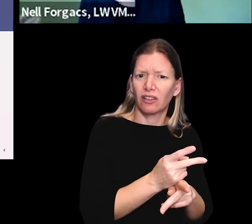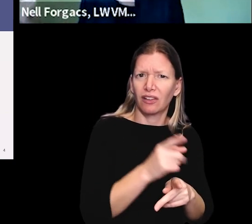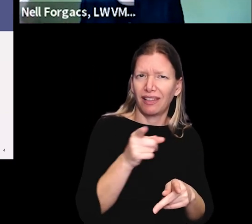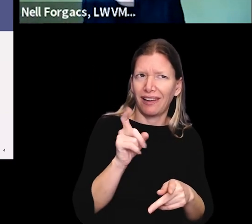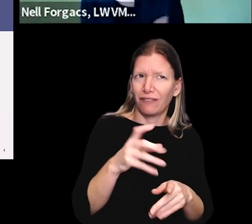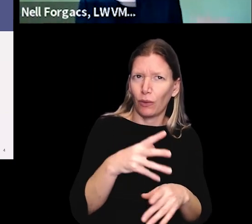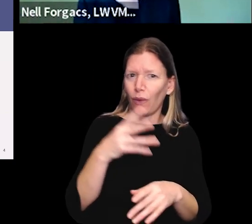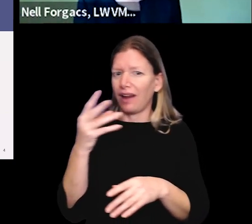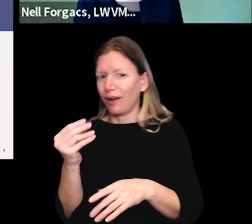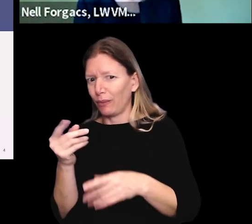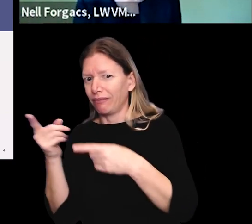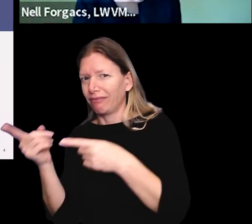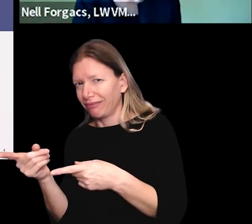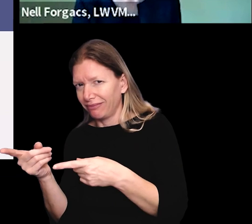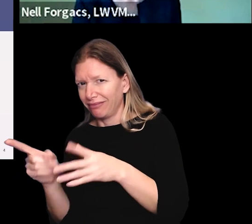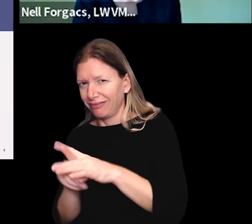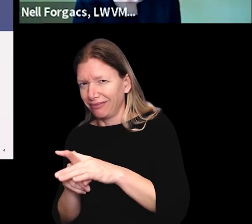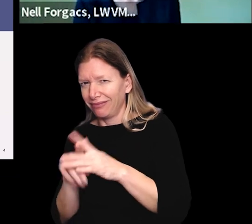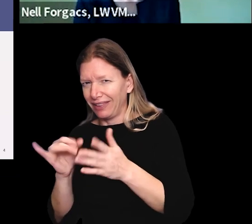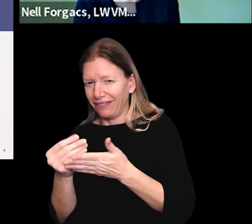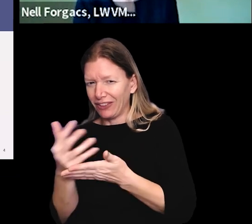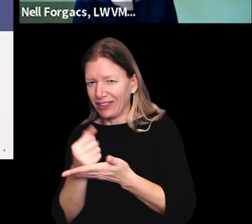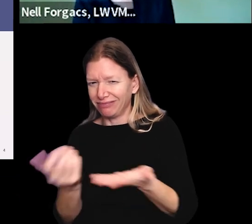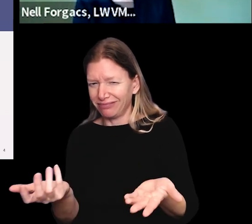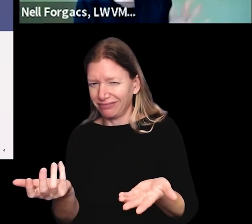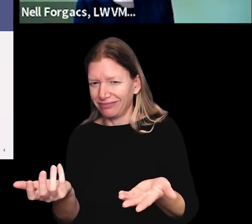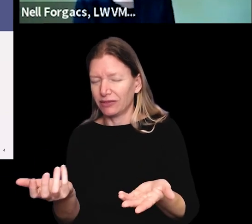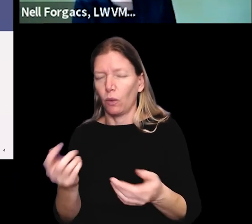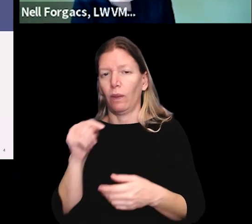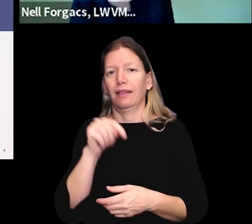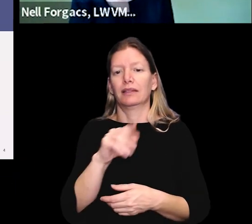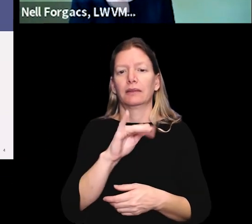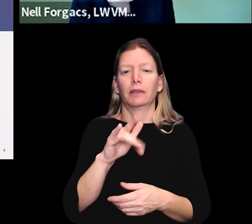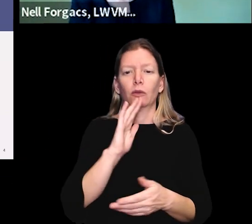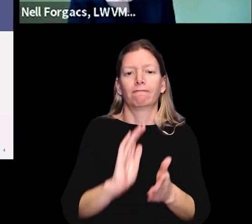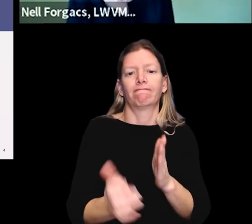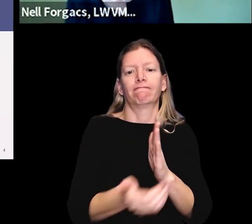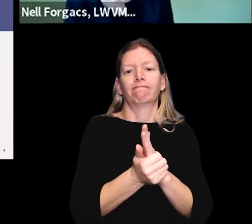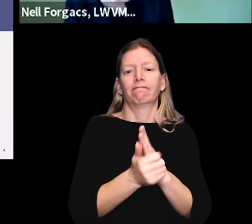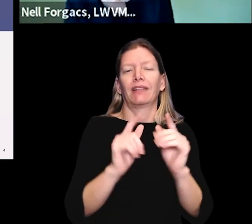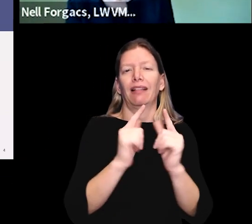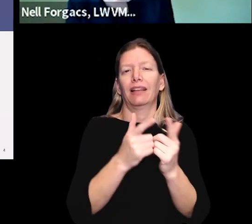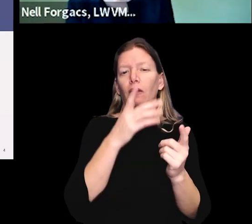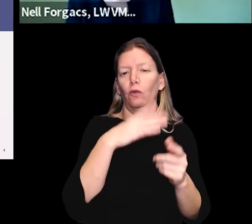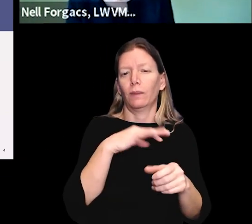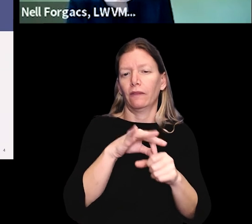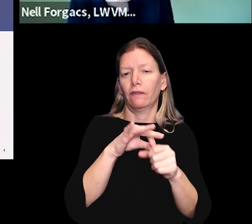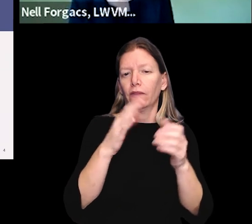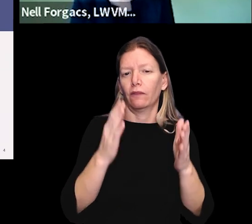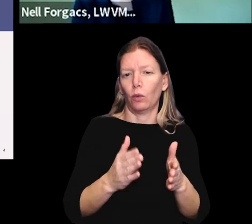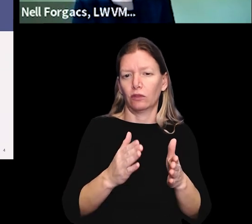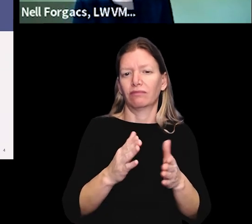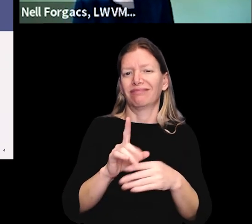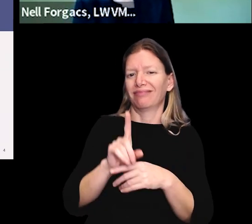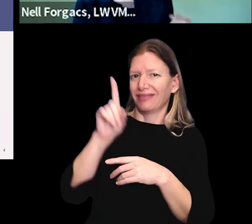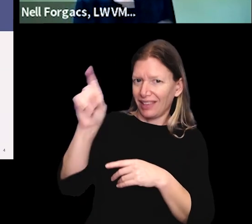so that they can go out for the evening to attend the fundraiser. So this bill would amend that. The League